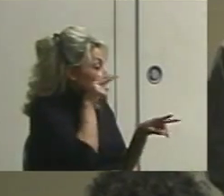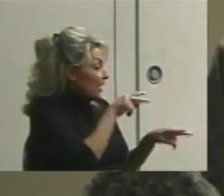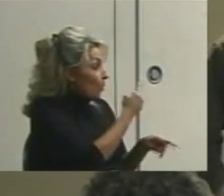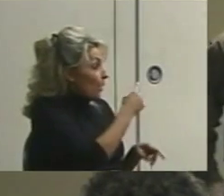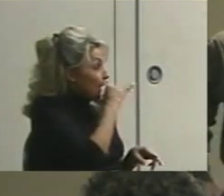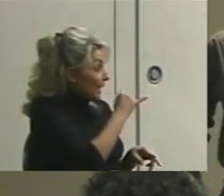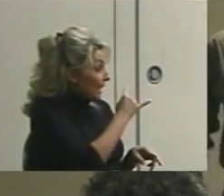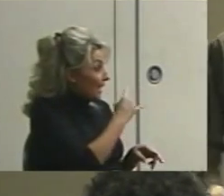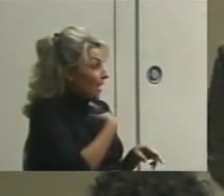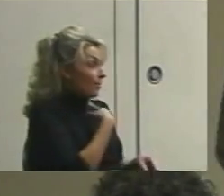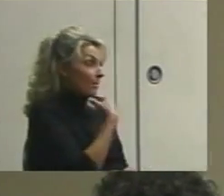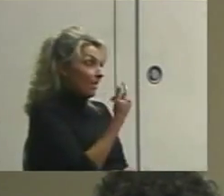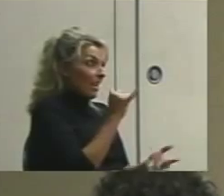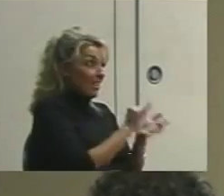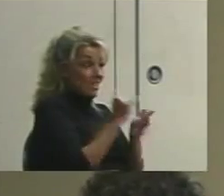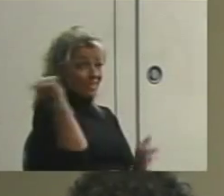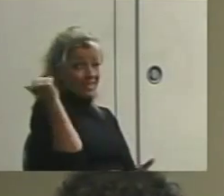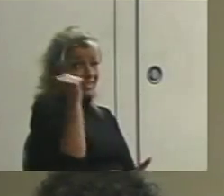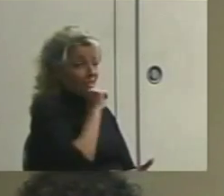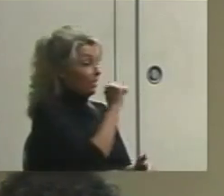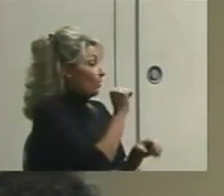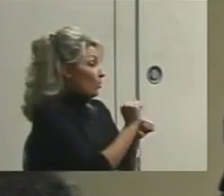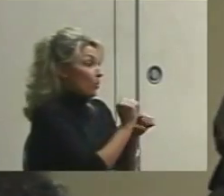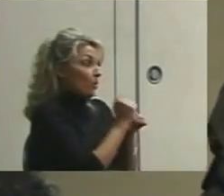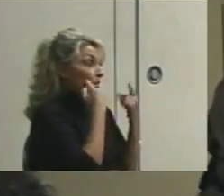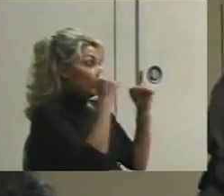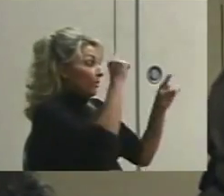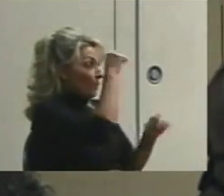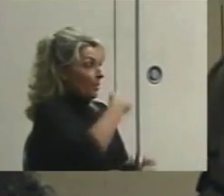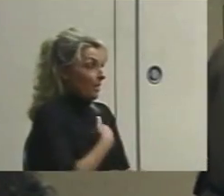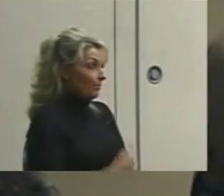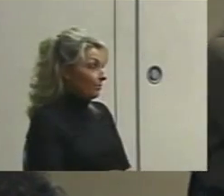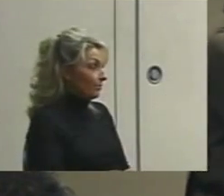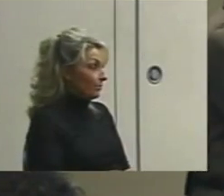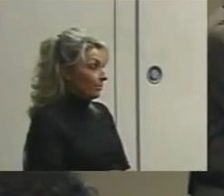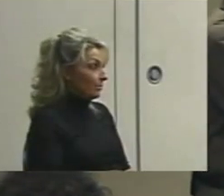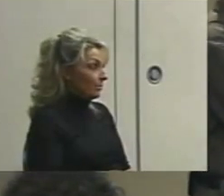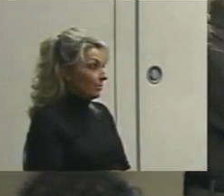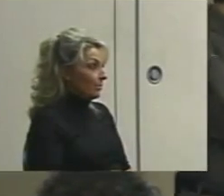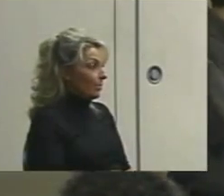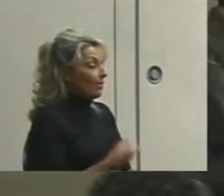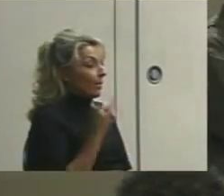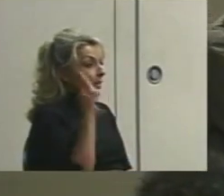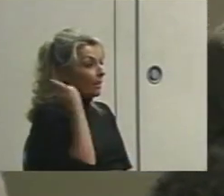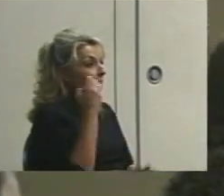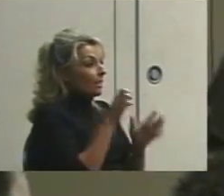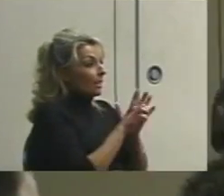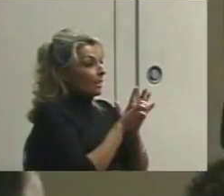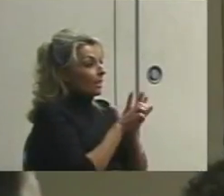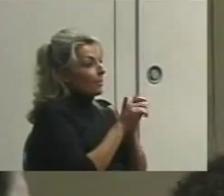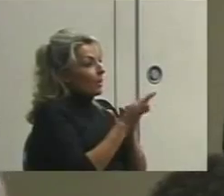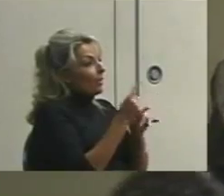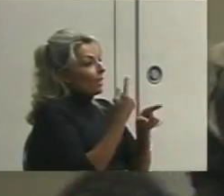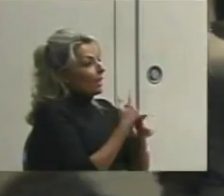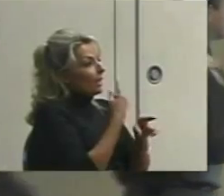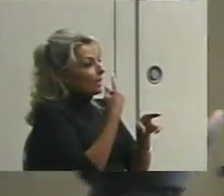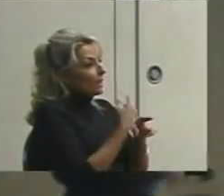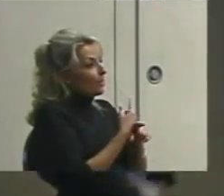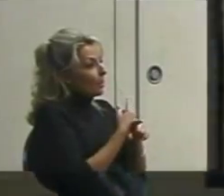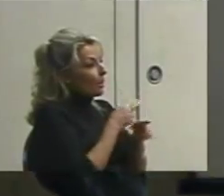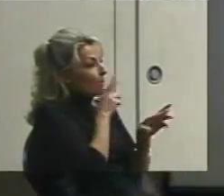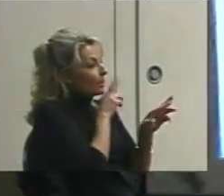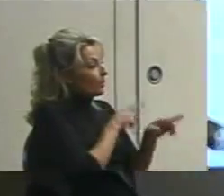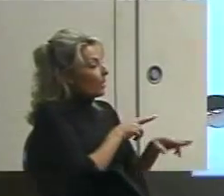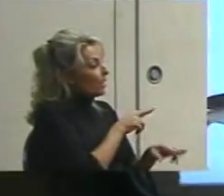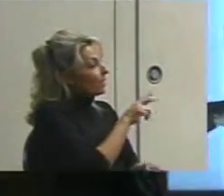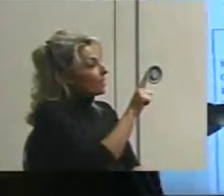I'm probably going to say this isn't going to work very well for me. This would be an example of a typical response latency thing.